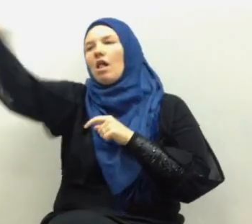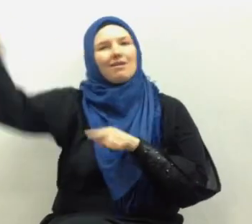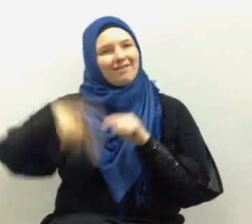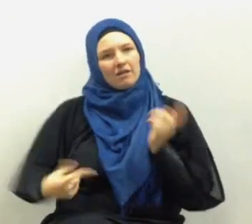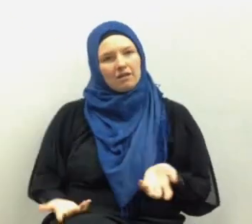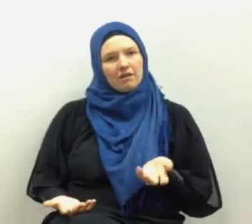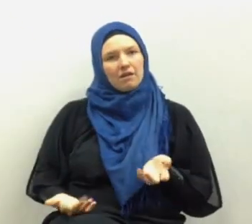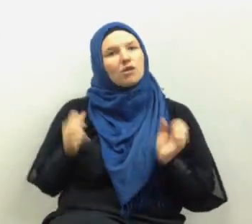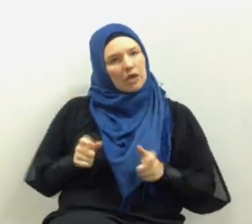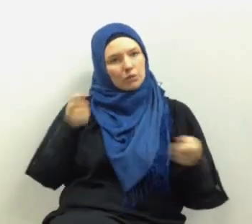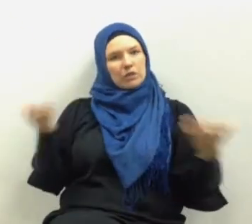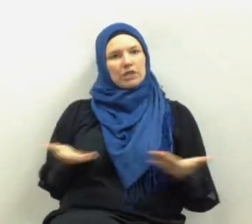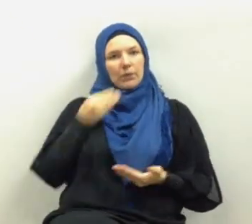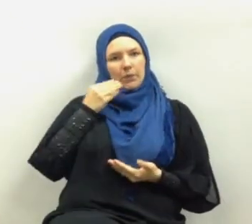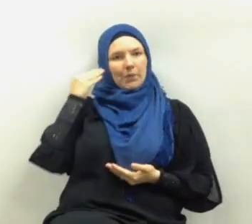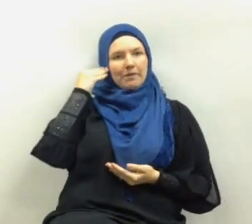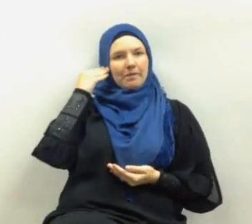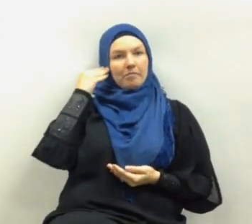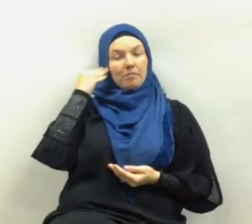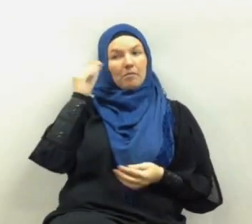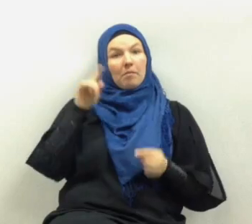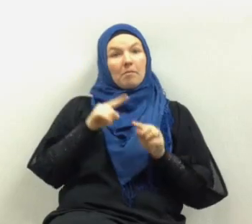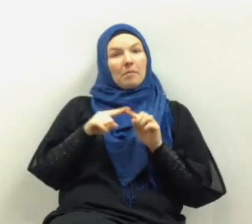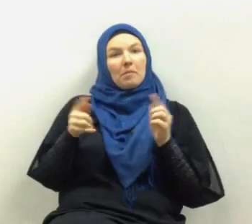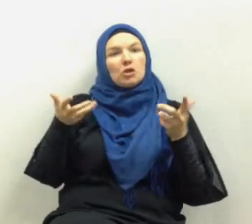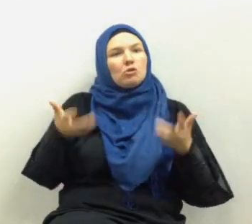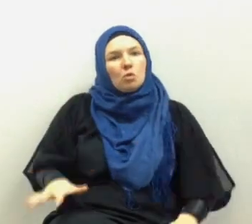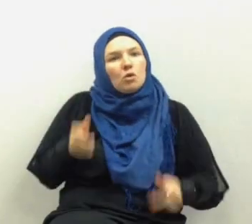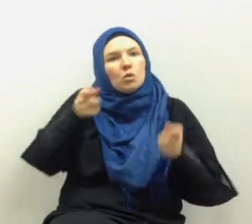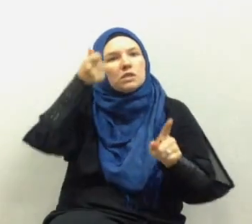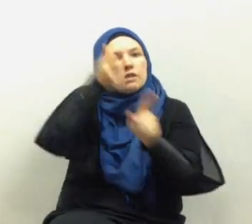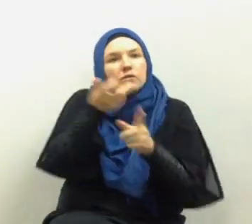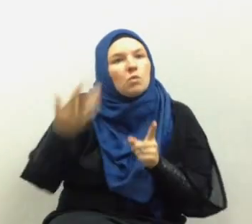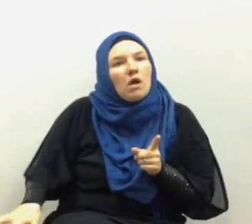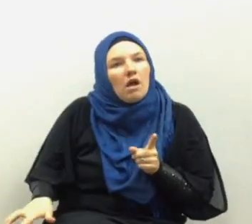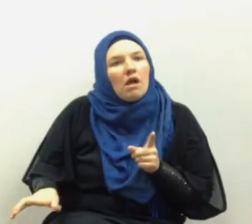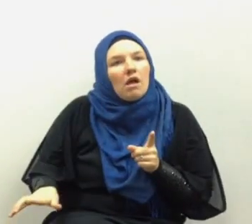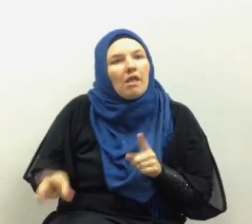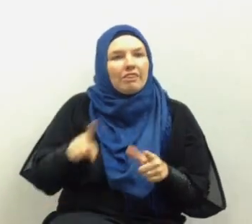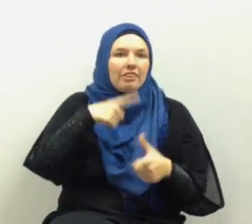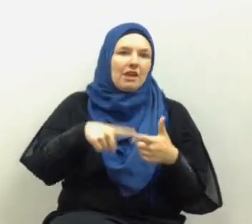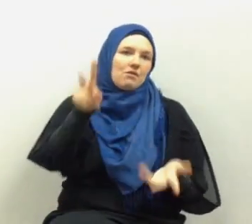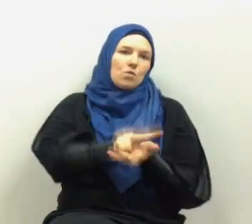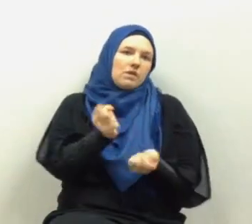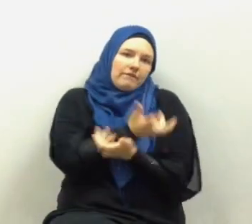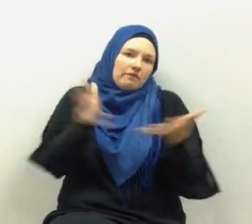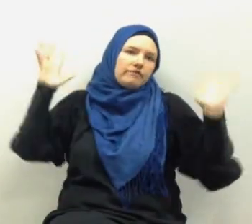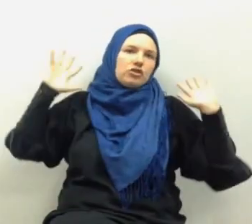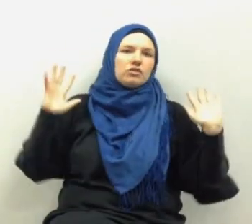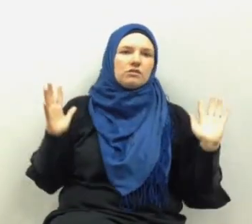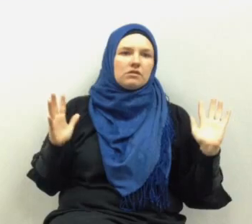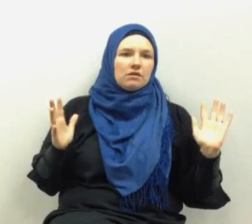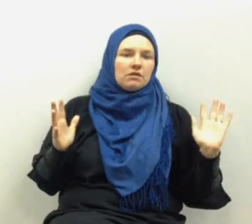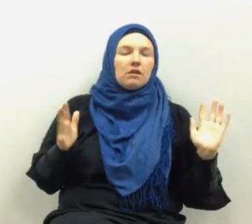enemies but if you don't want to control even yourself then you are losing everything